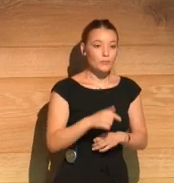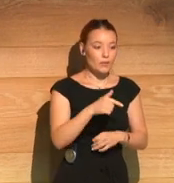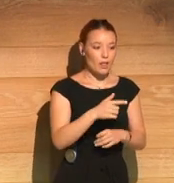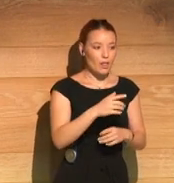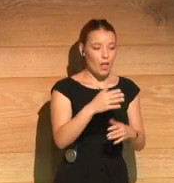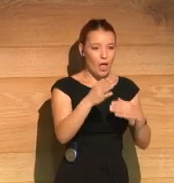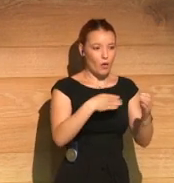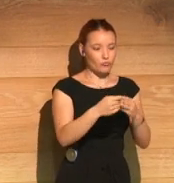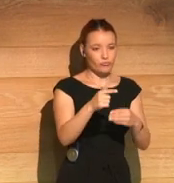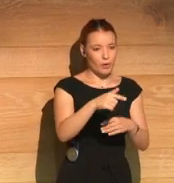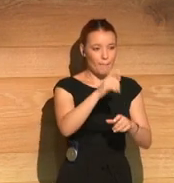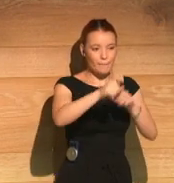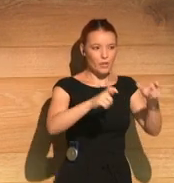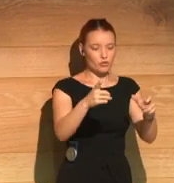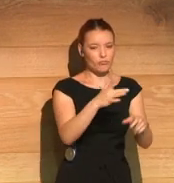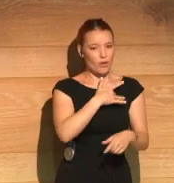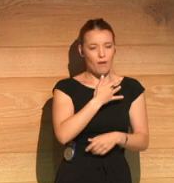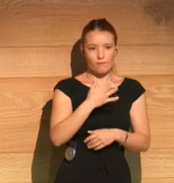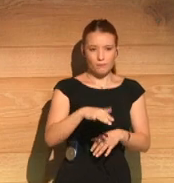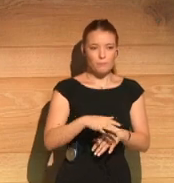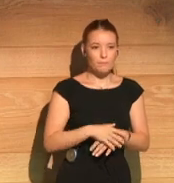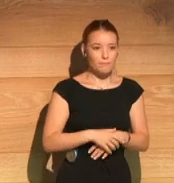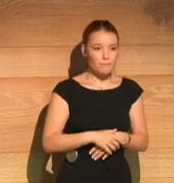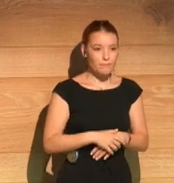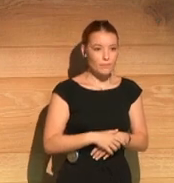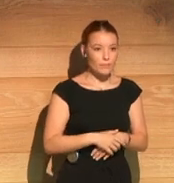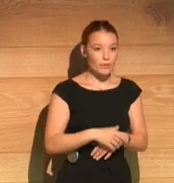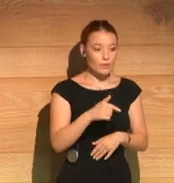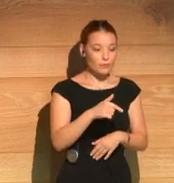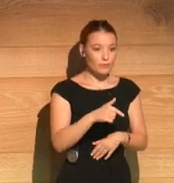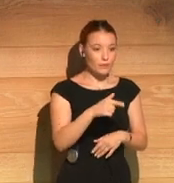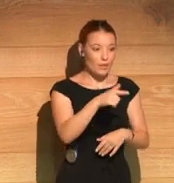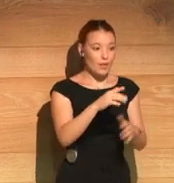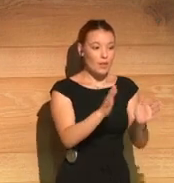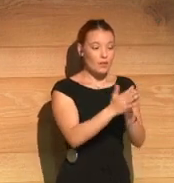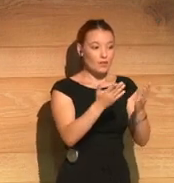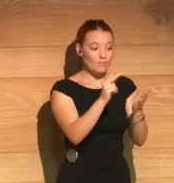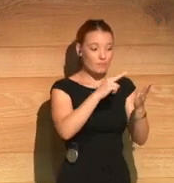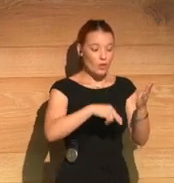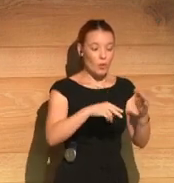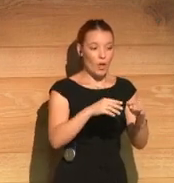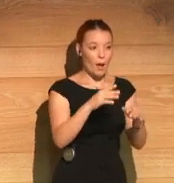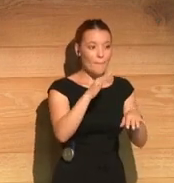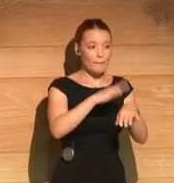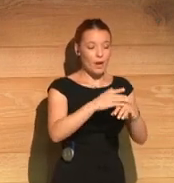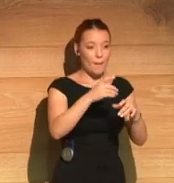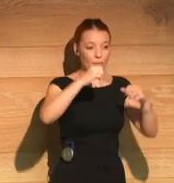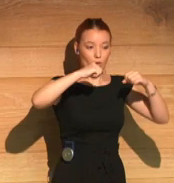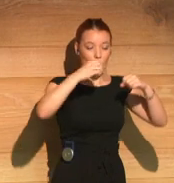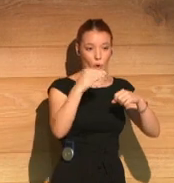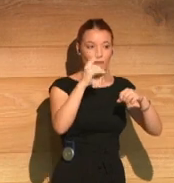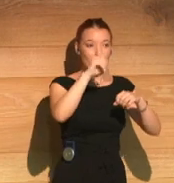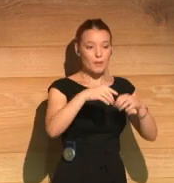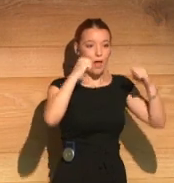most loved authors around the world. He's been translated into a huge number of languages. He writes for children as well, and